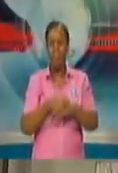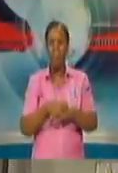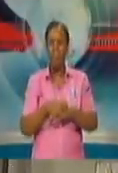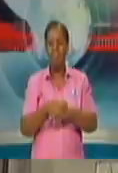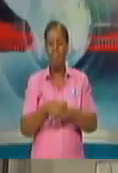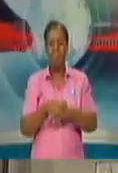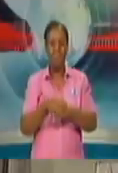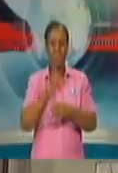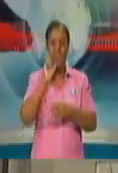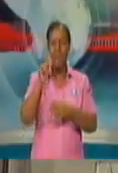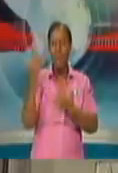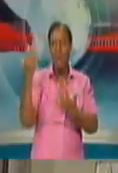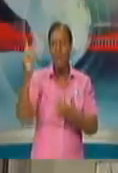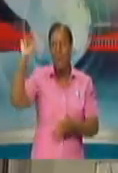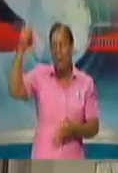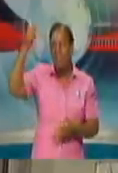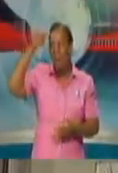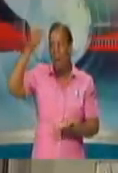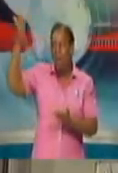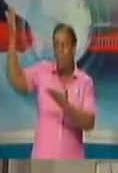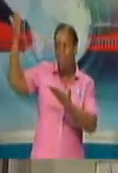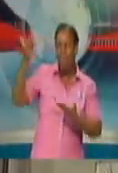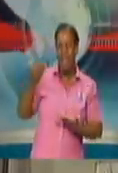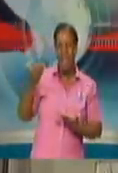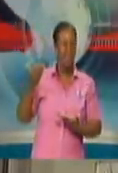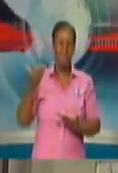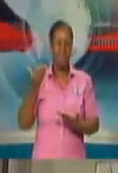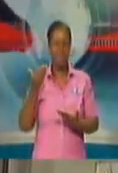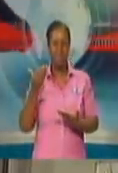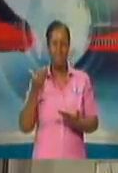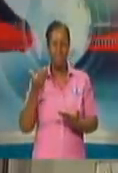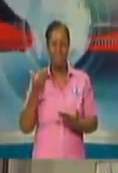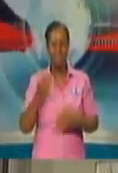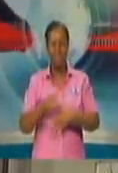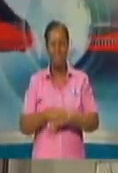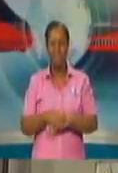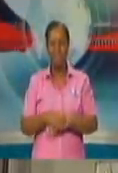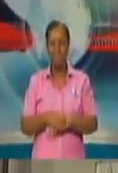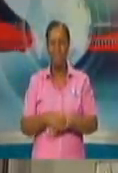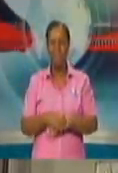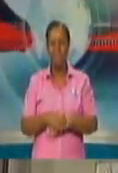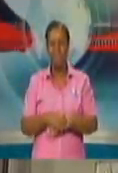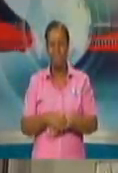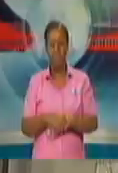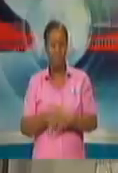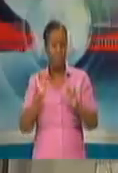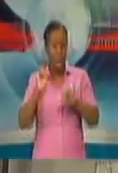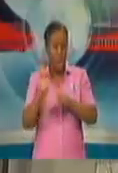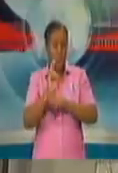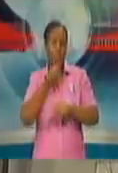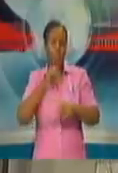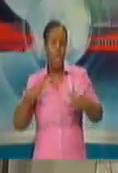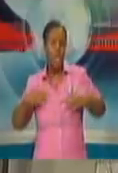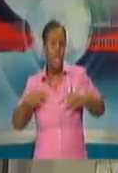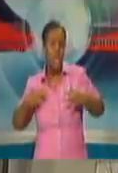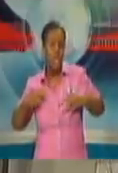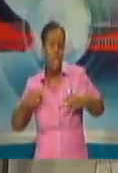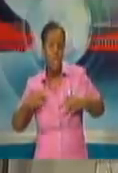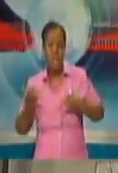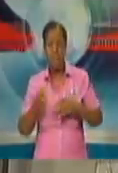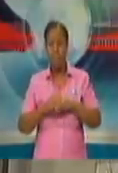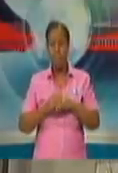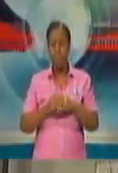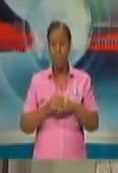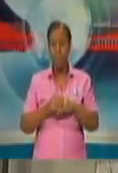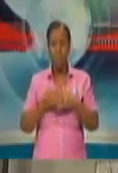give you a mask. You can take an old T-shirt, a bandana, which we all have at home. And this is now a life-saving